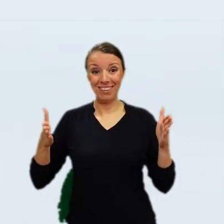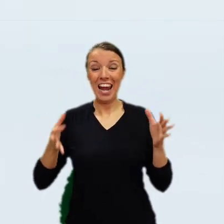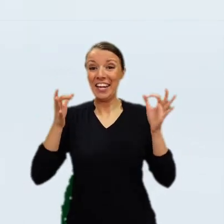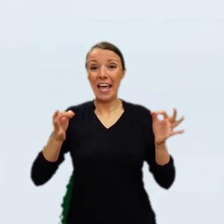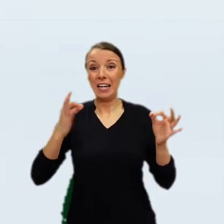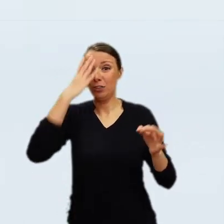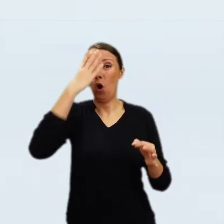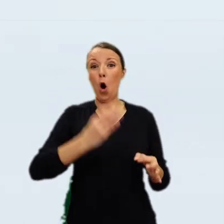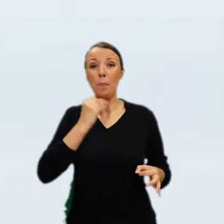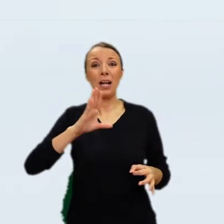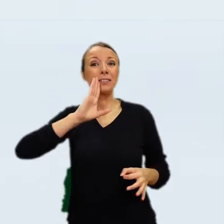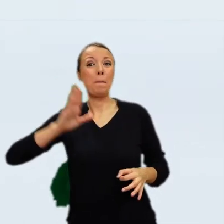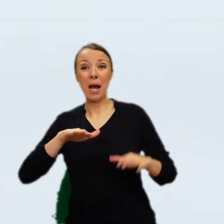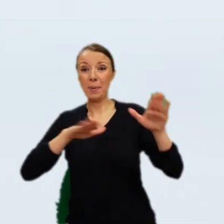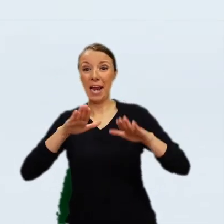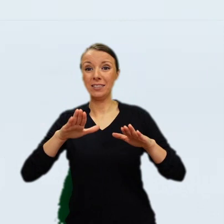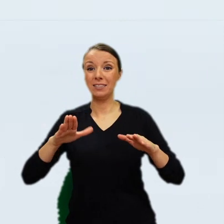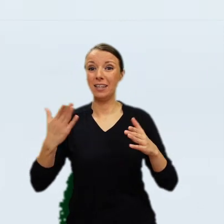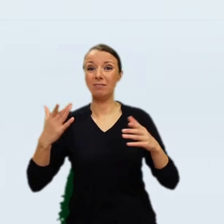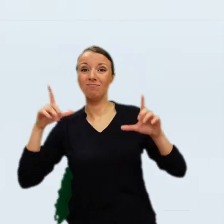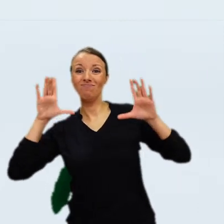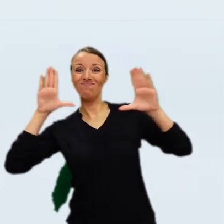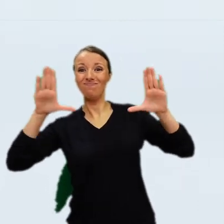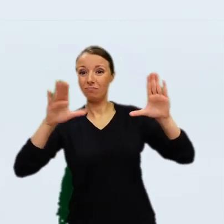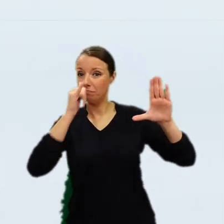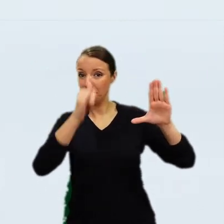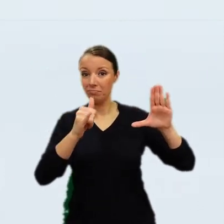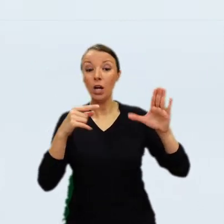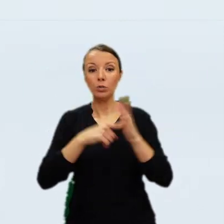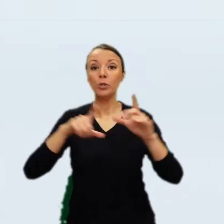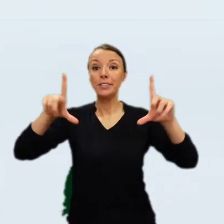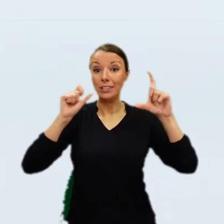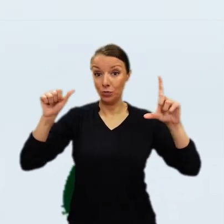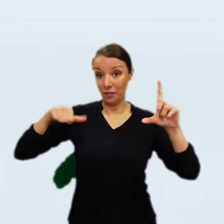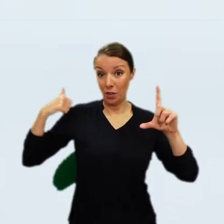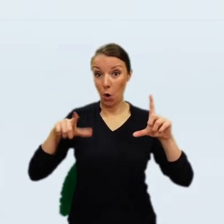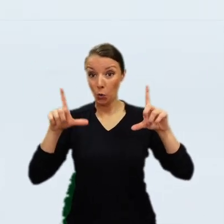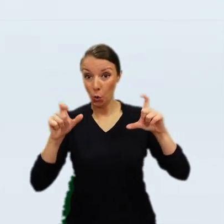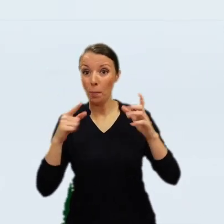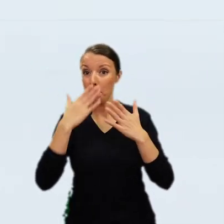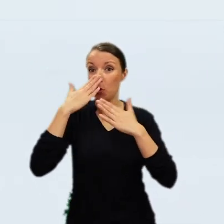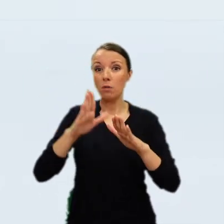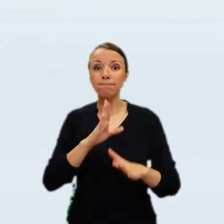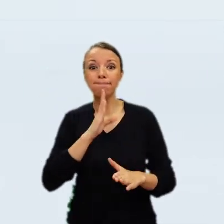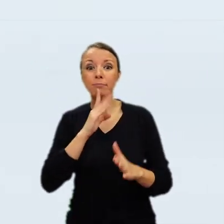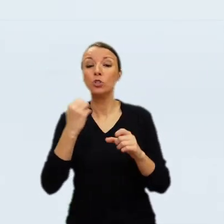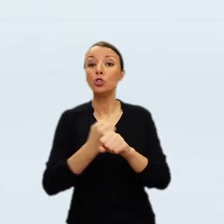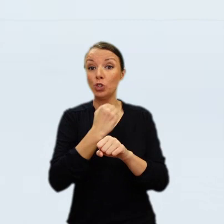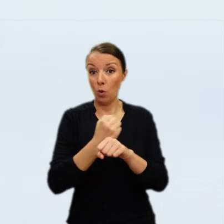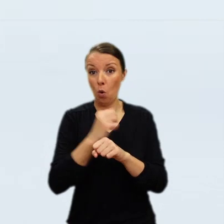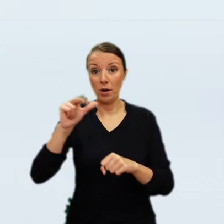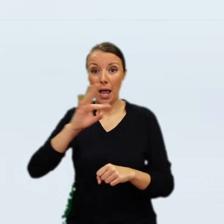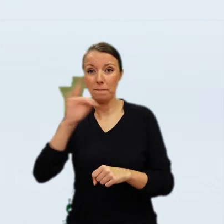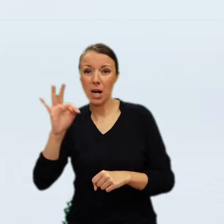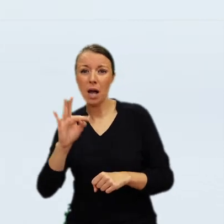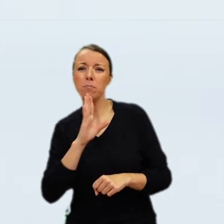crates that were hidden first in the theater of the royal castle, and then in a boathouse here at Wazienki. They were,